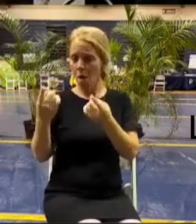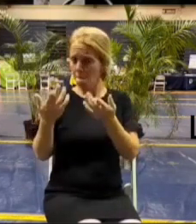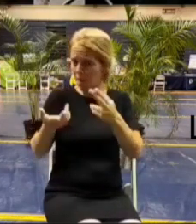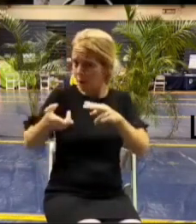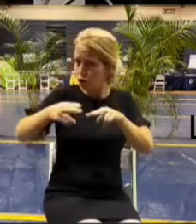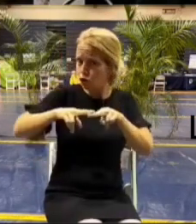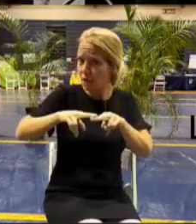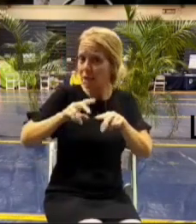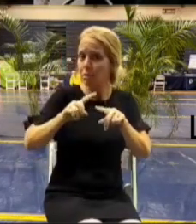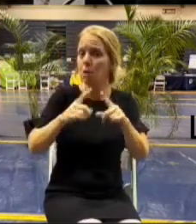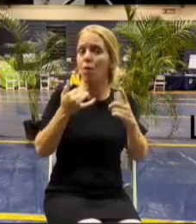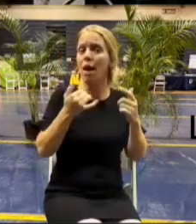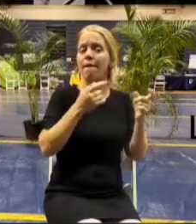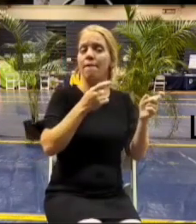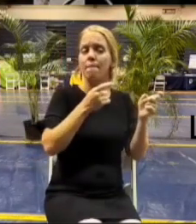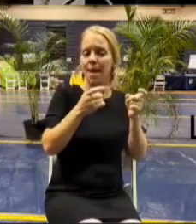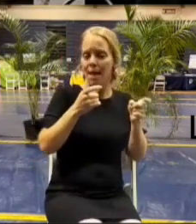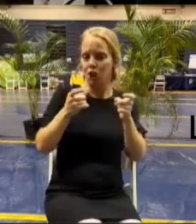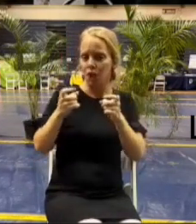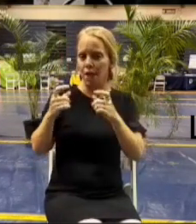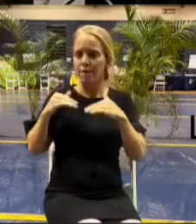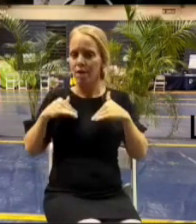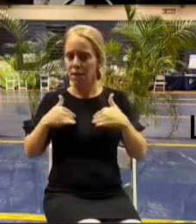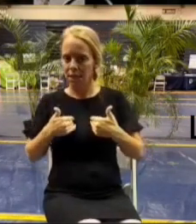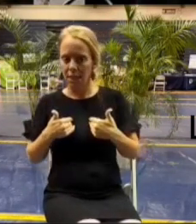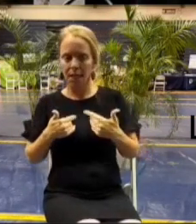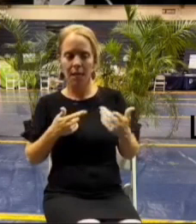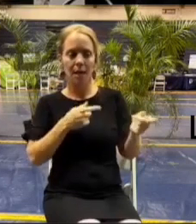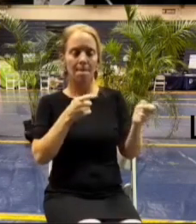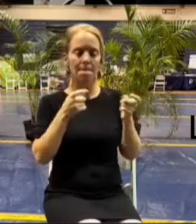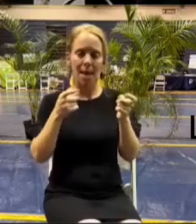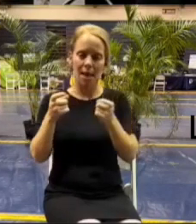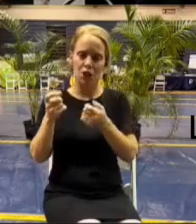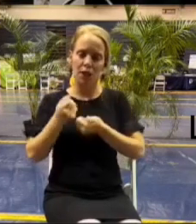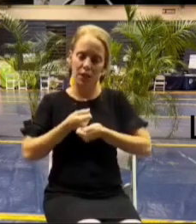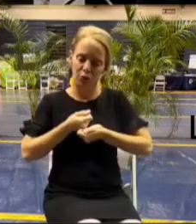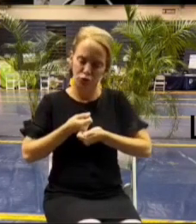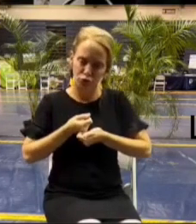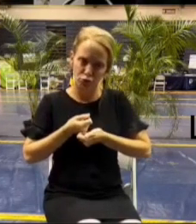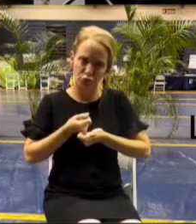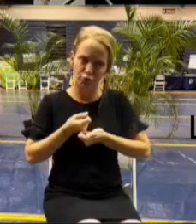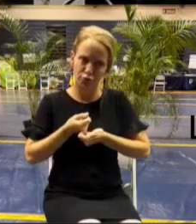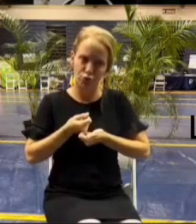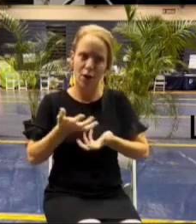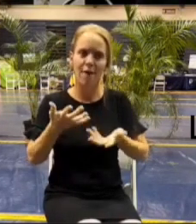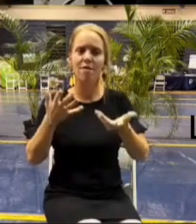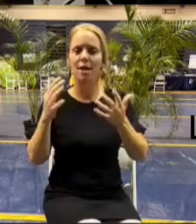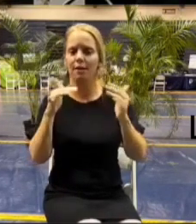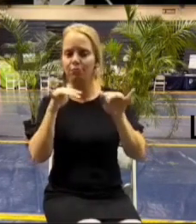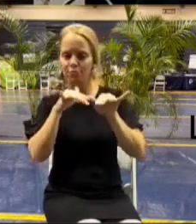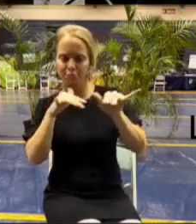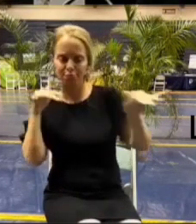right we're just managing fatigue managing traffic on the roads and we're trying to do this safely